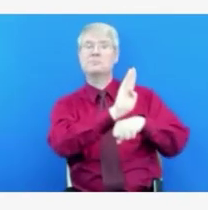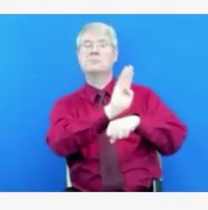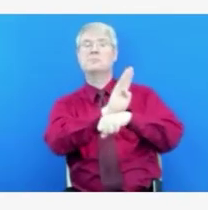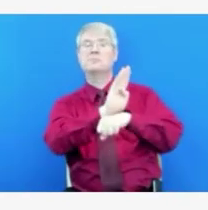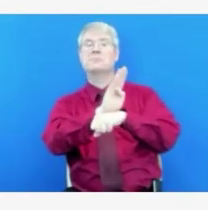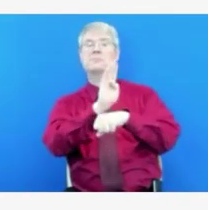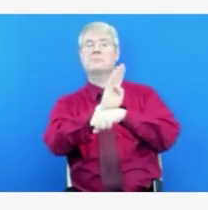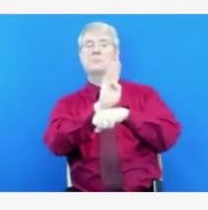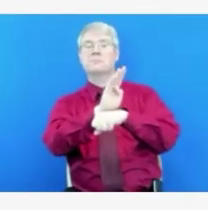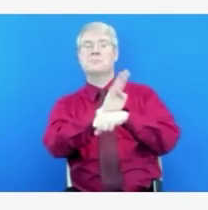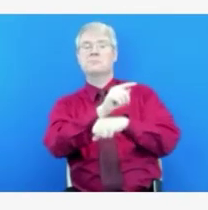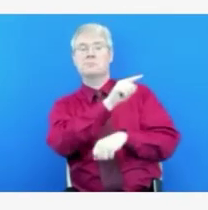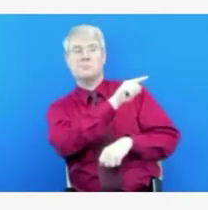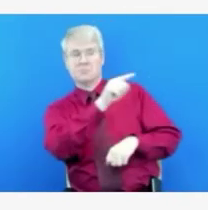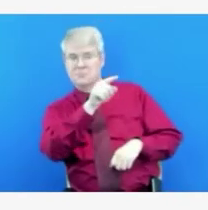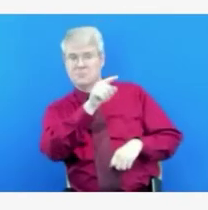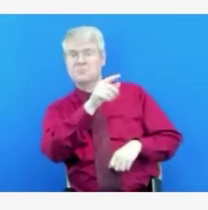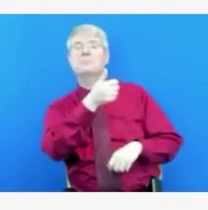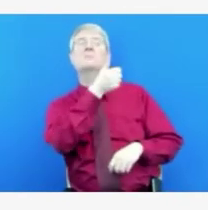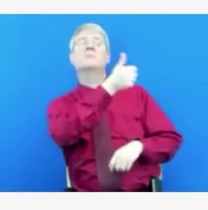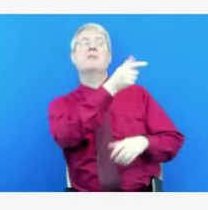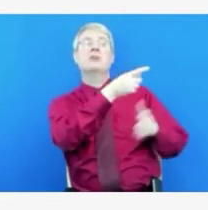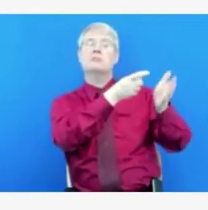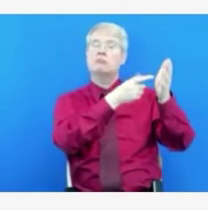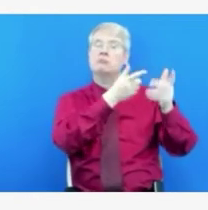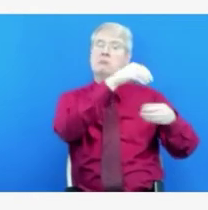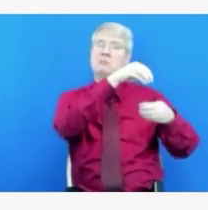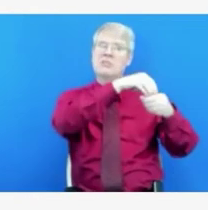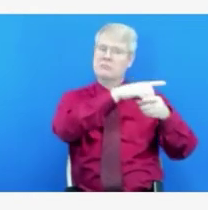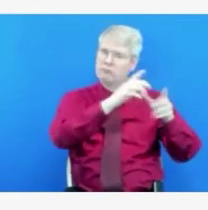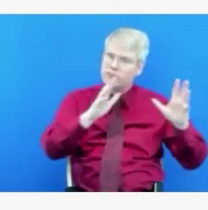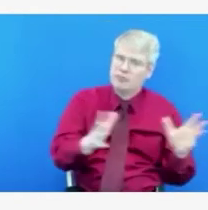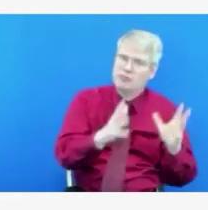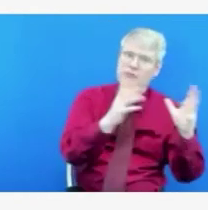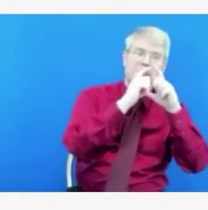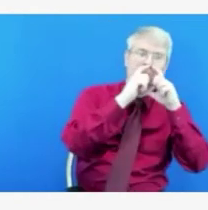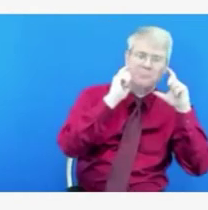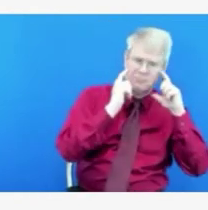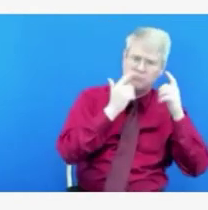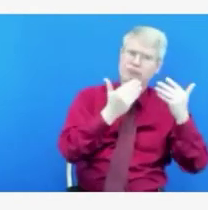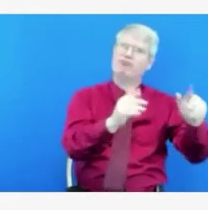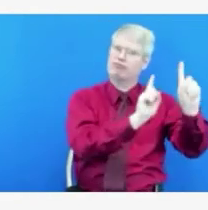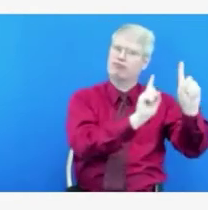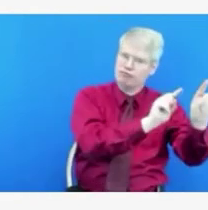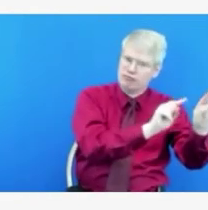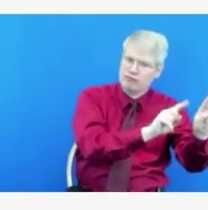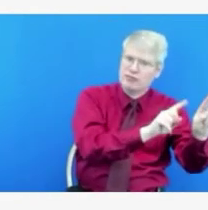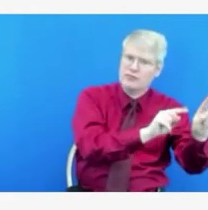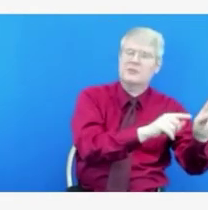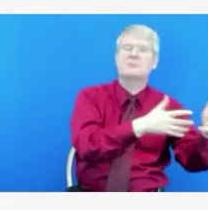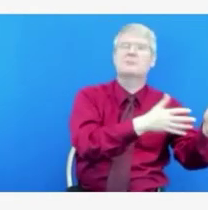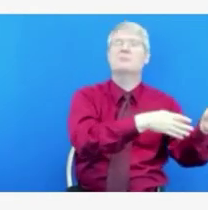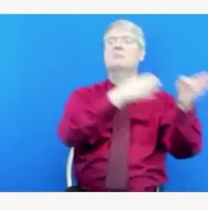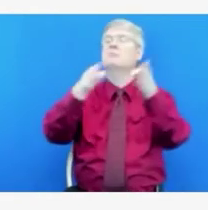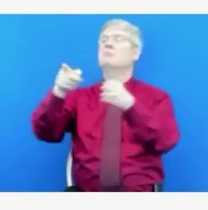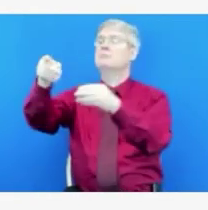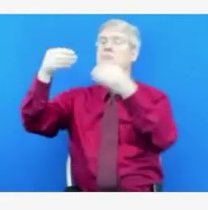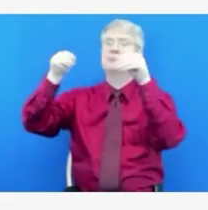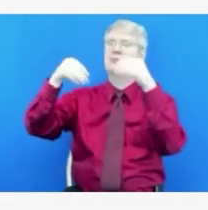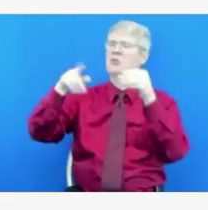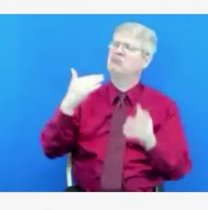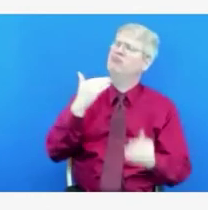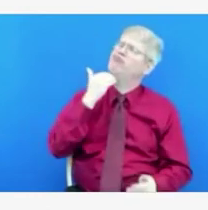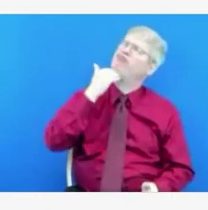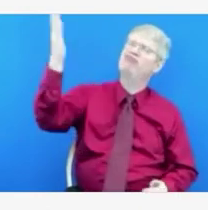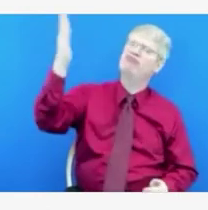events where the enforcement of vaccination and masking is not present. And then finally, now that we know that